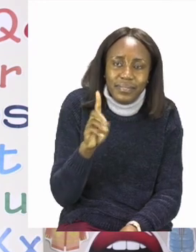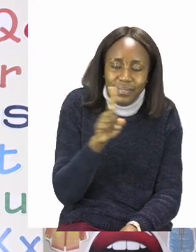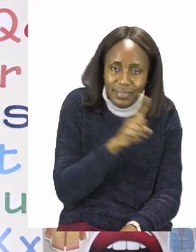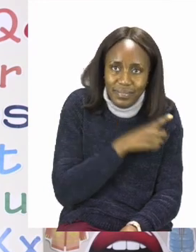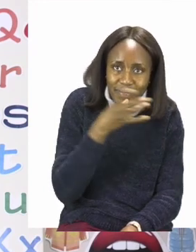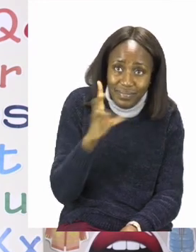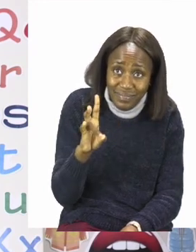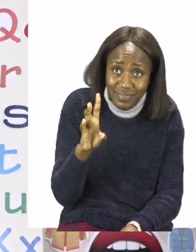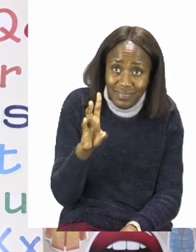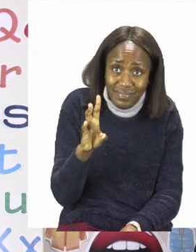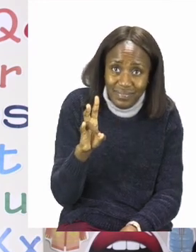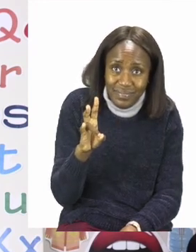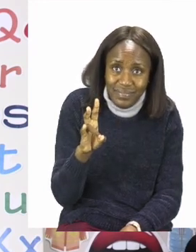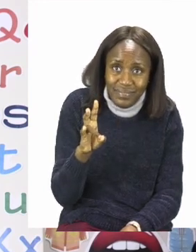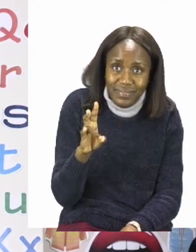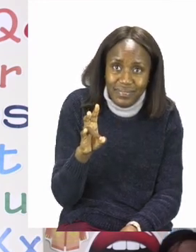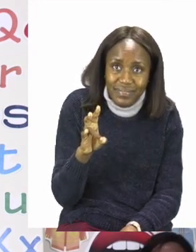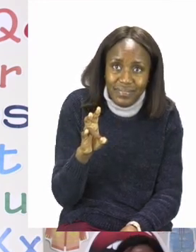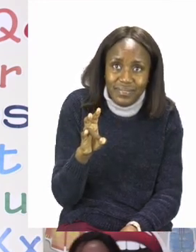17.